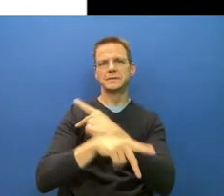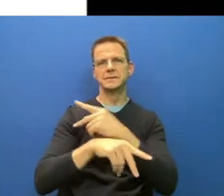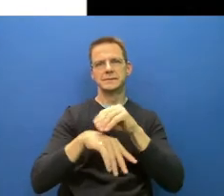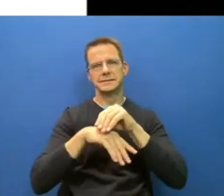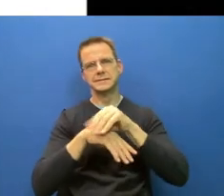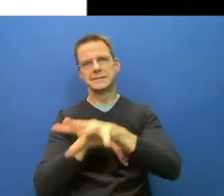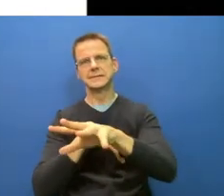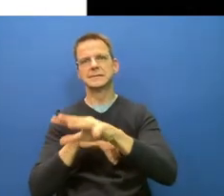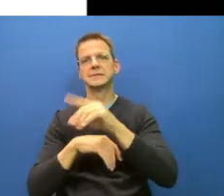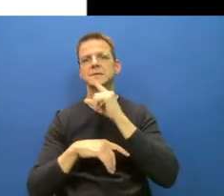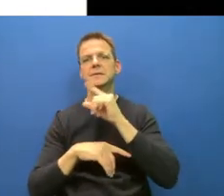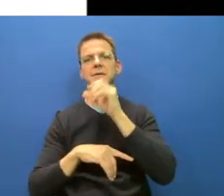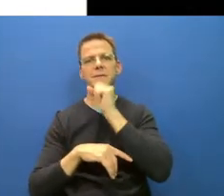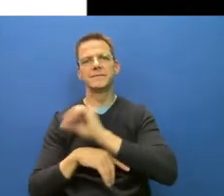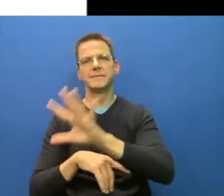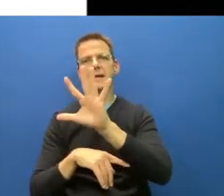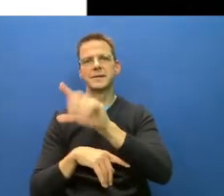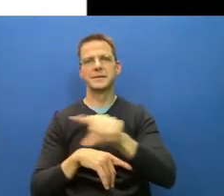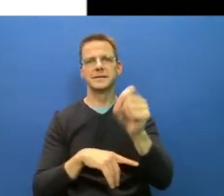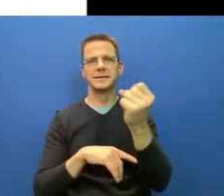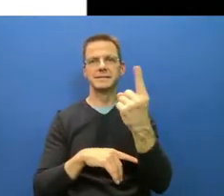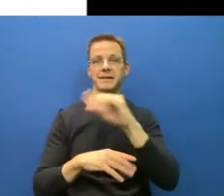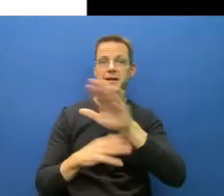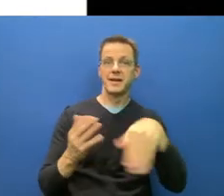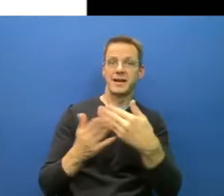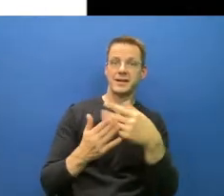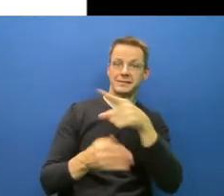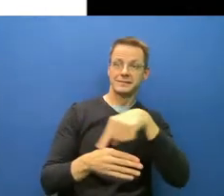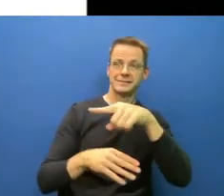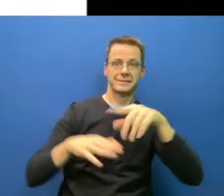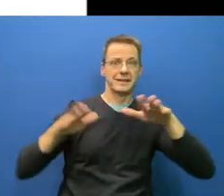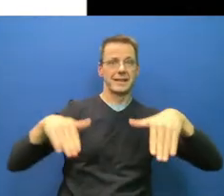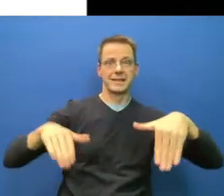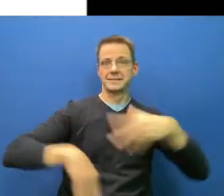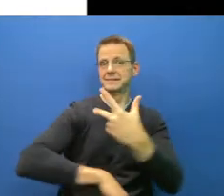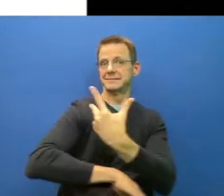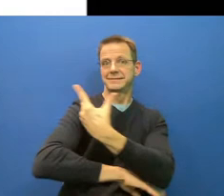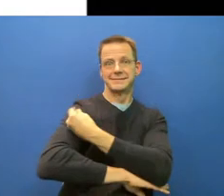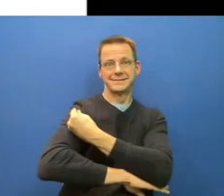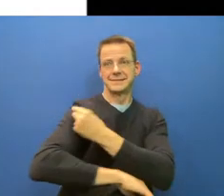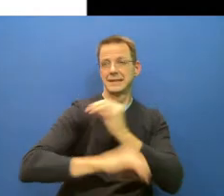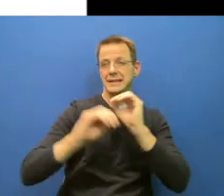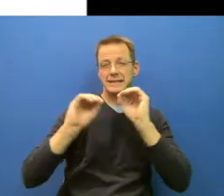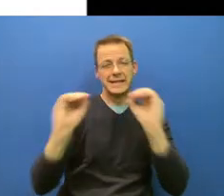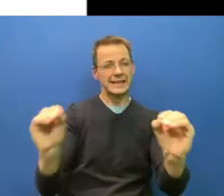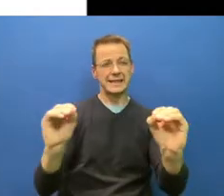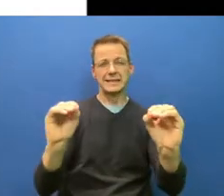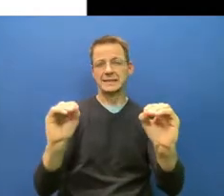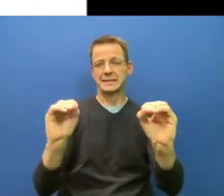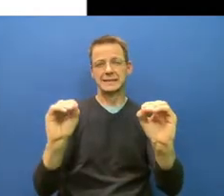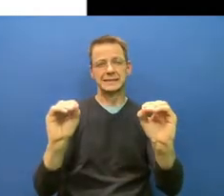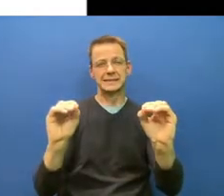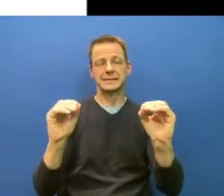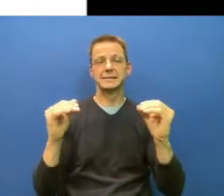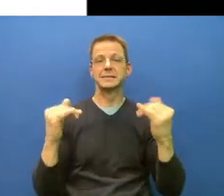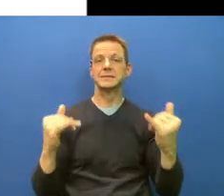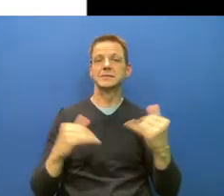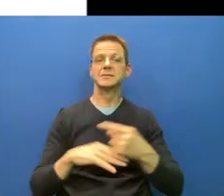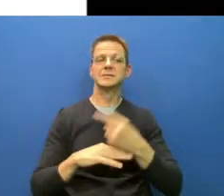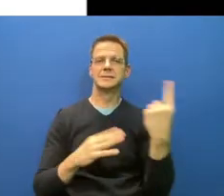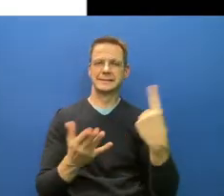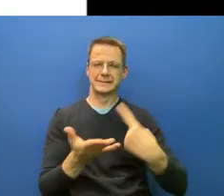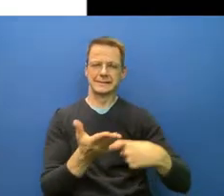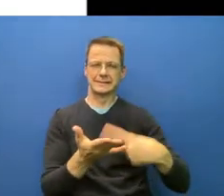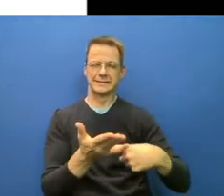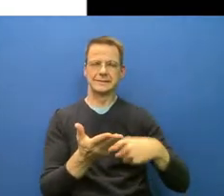So today we will talk about how to prevent the fifth wave, and I would like to show